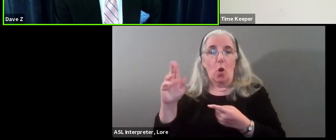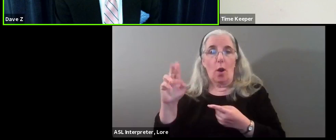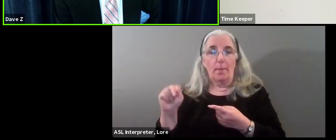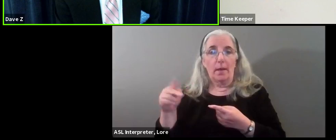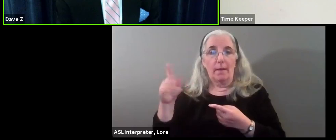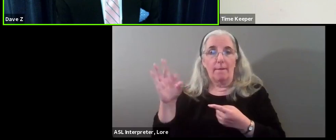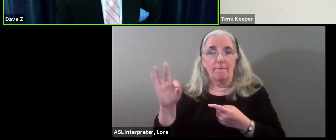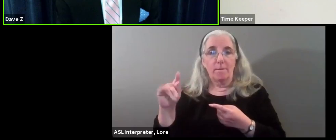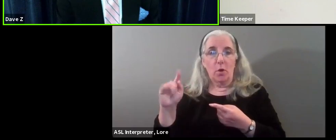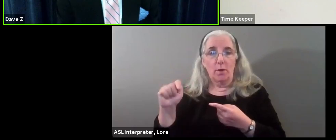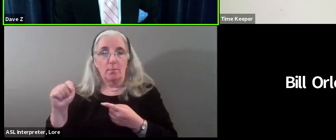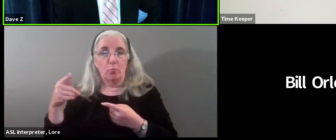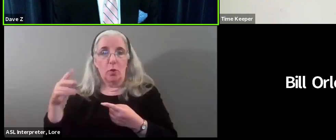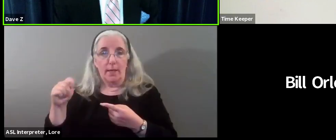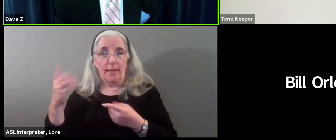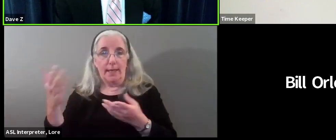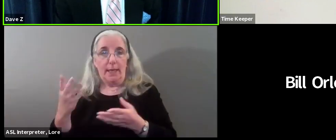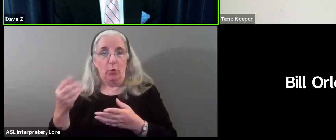Greenbelt. Your ideas, sir.